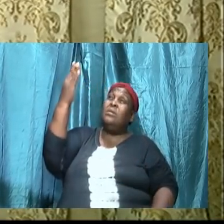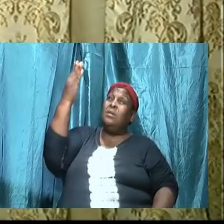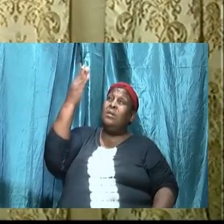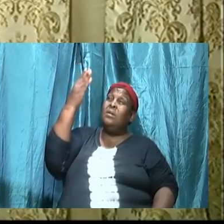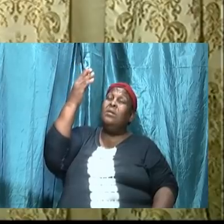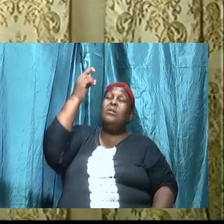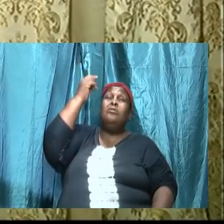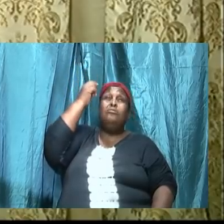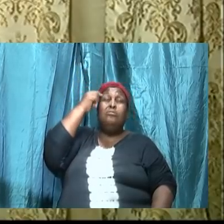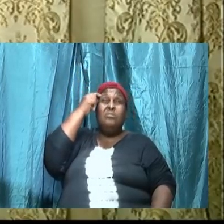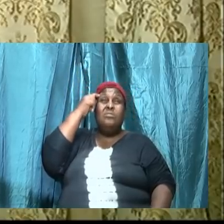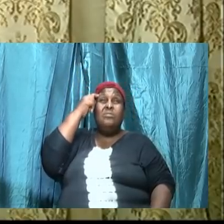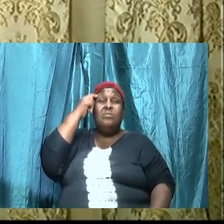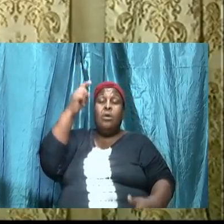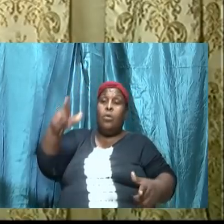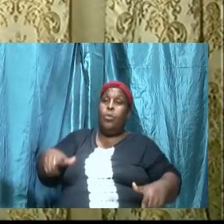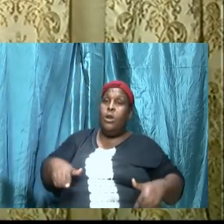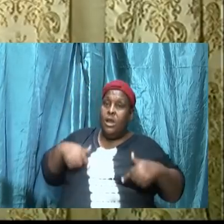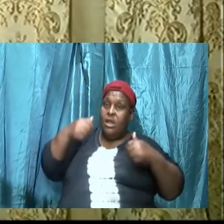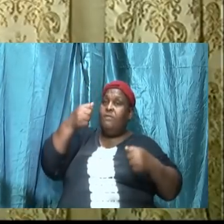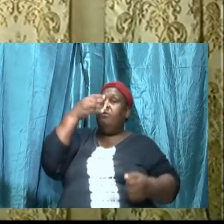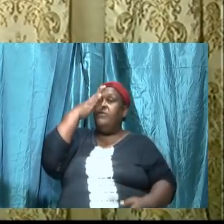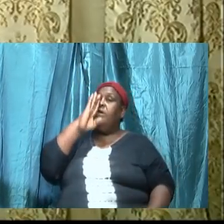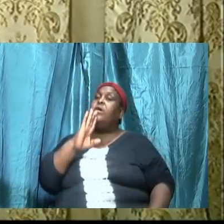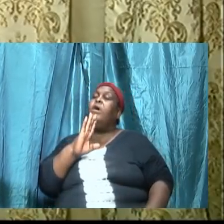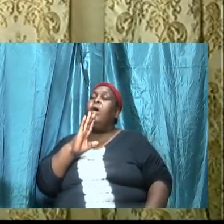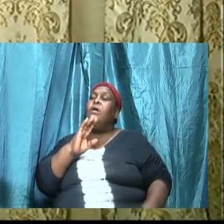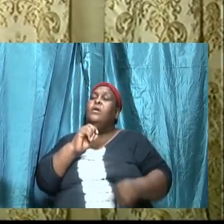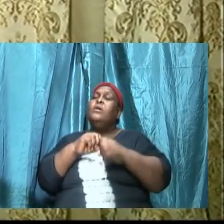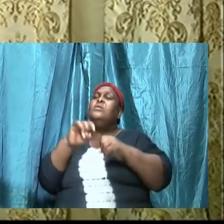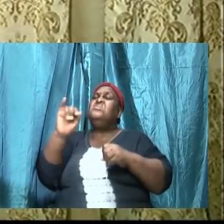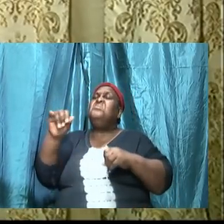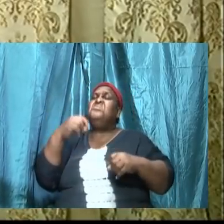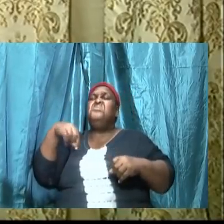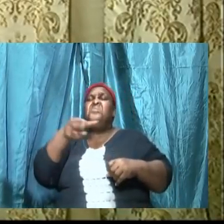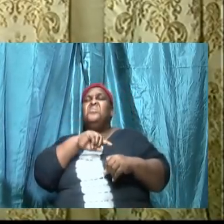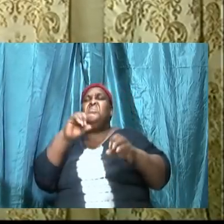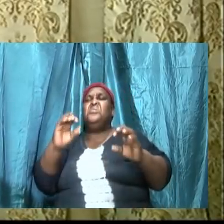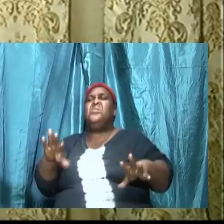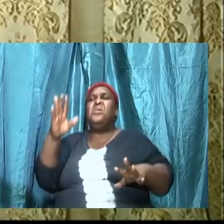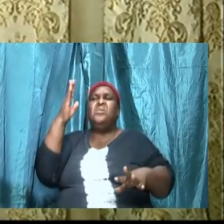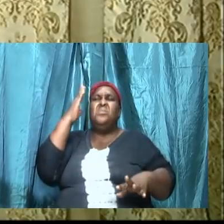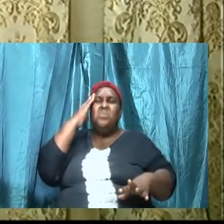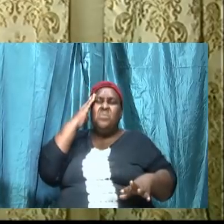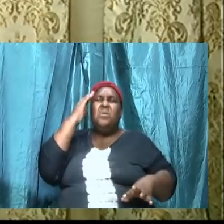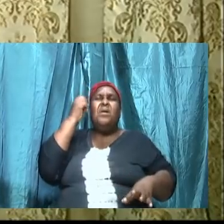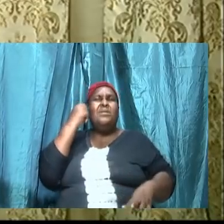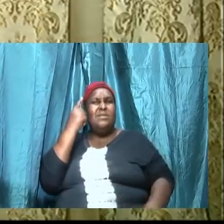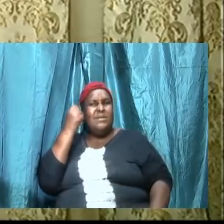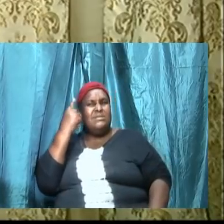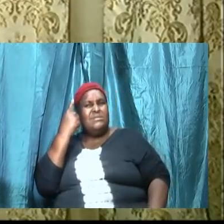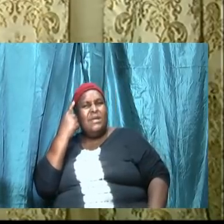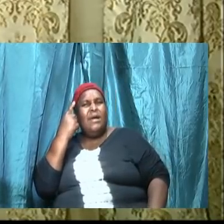for God so that we can know so that we can understand